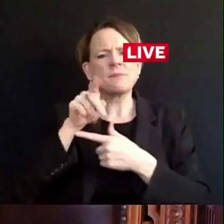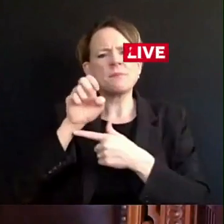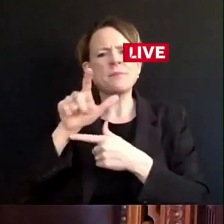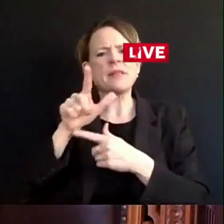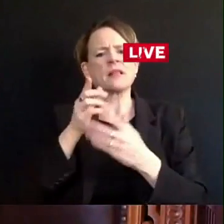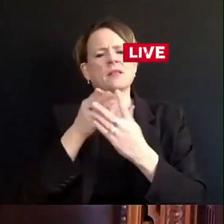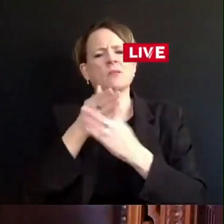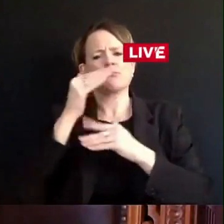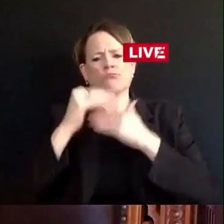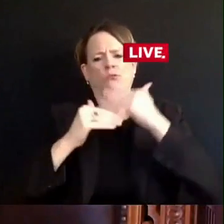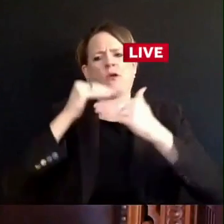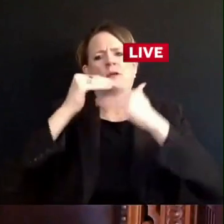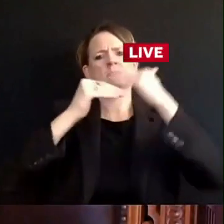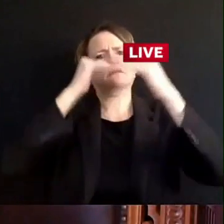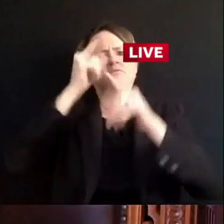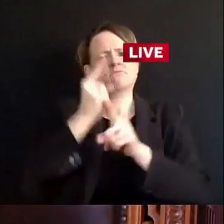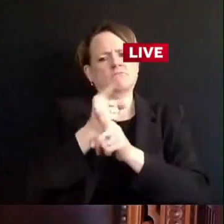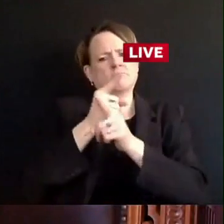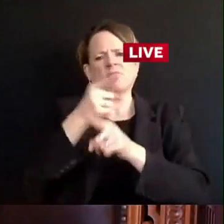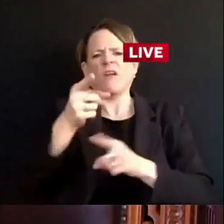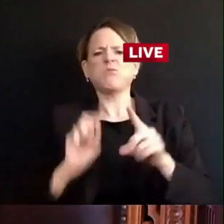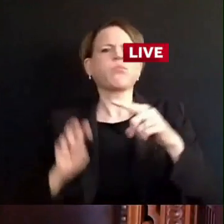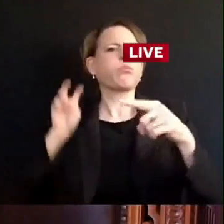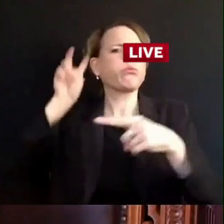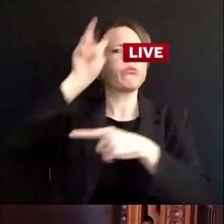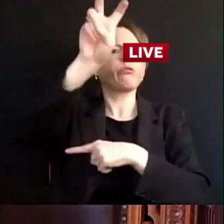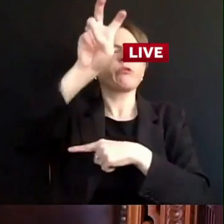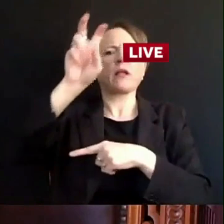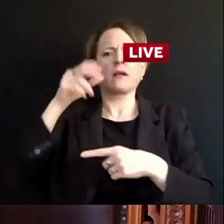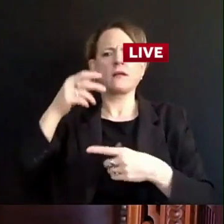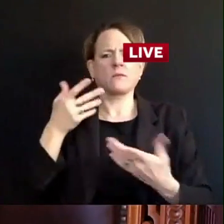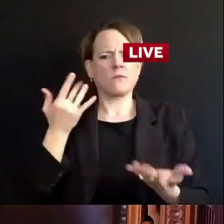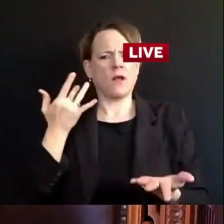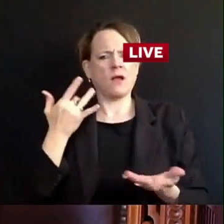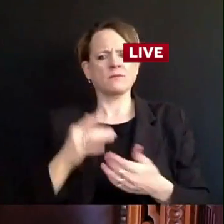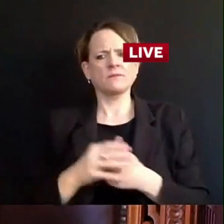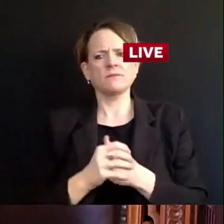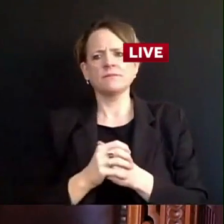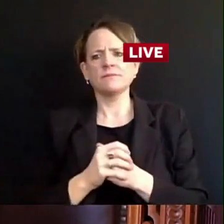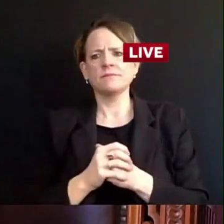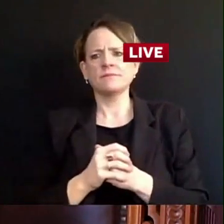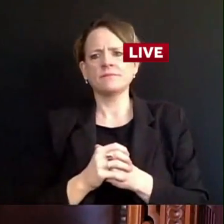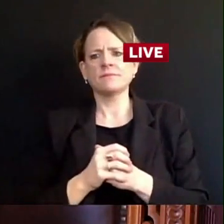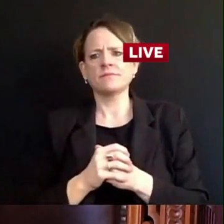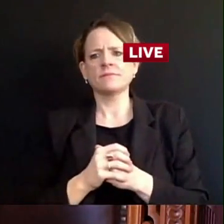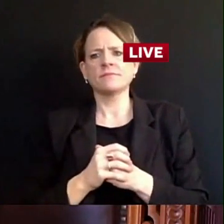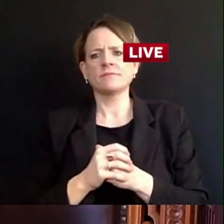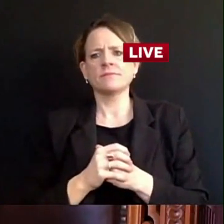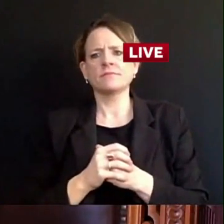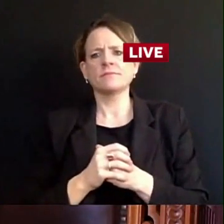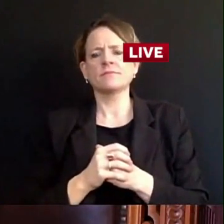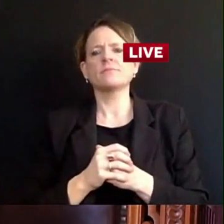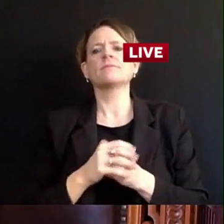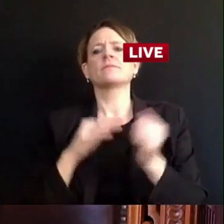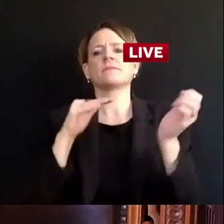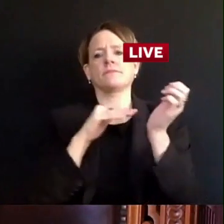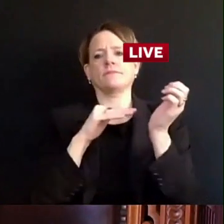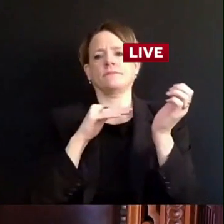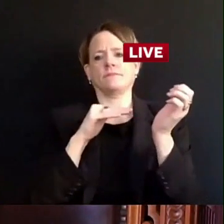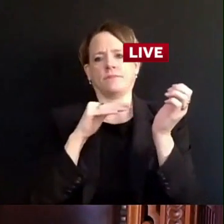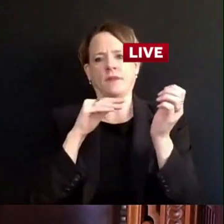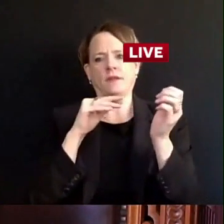Nelson, Joe and Eric, and I'd be happy to answer that. So it was actually in the case brought by the Tavern League. So regarding